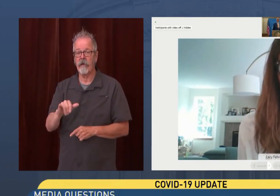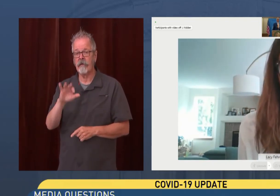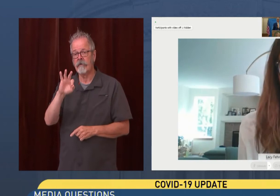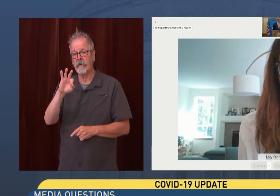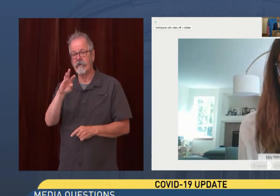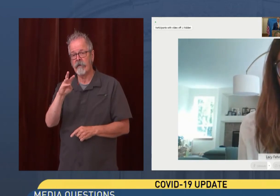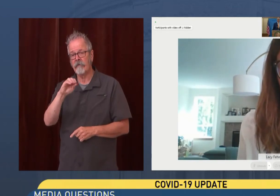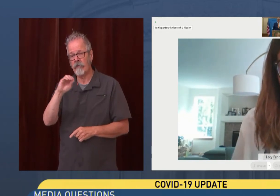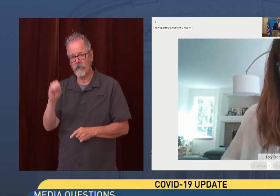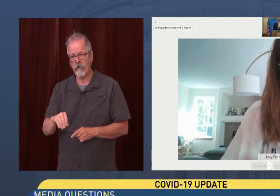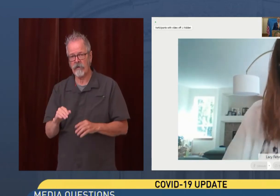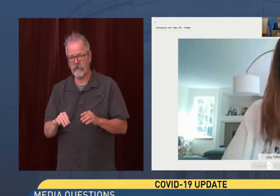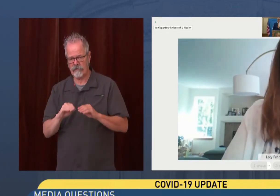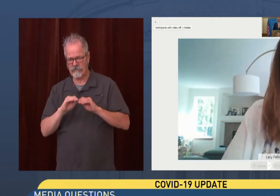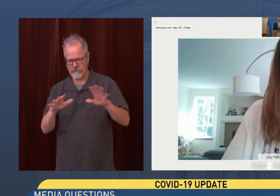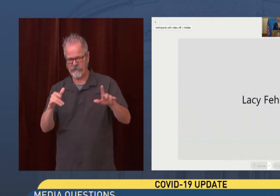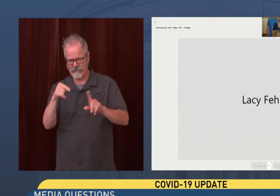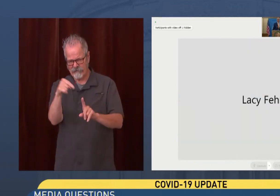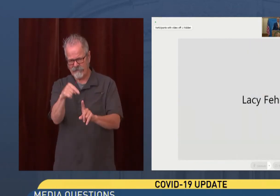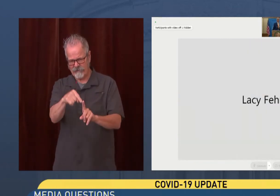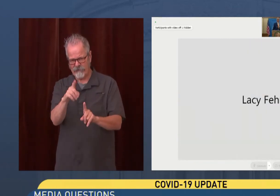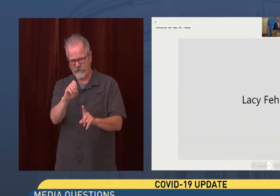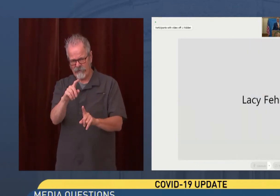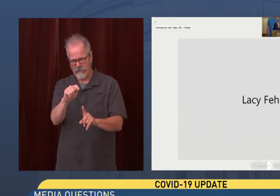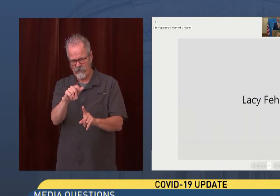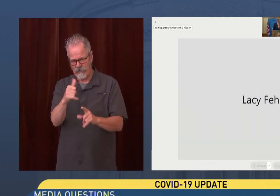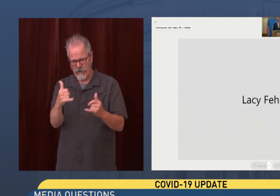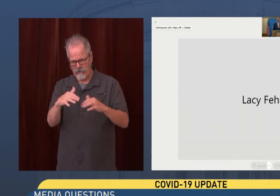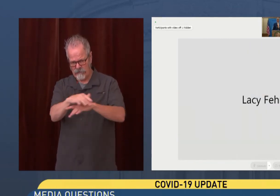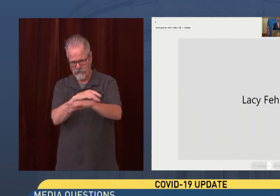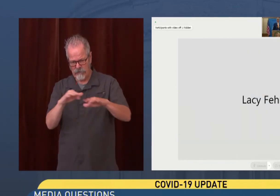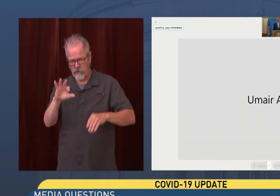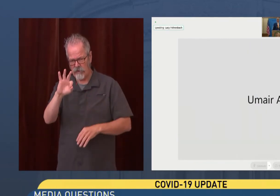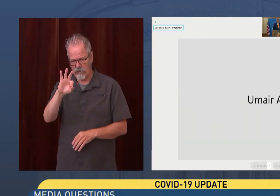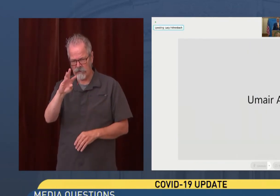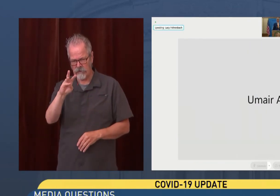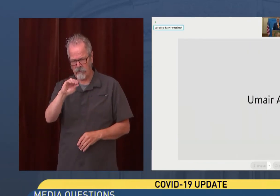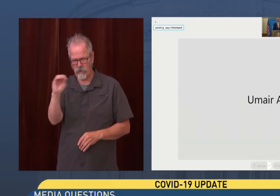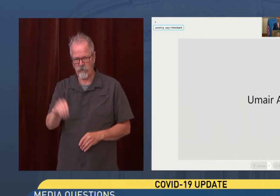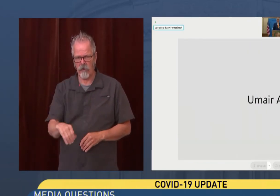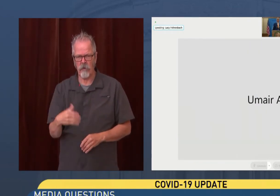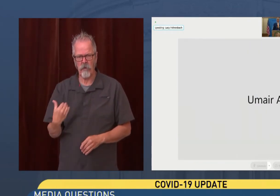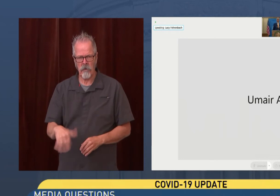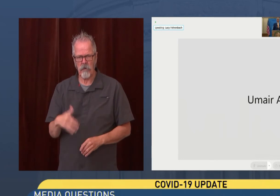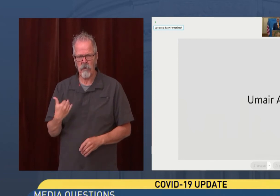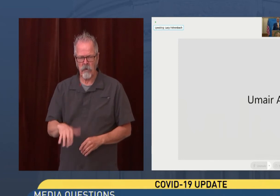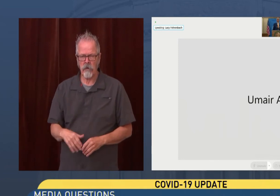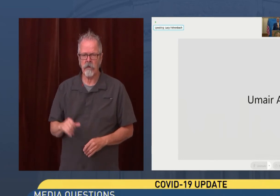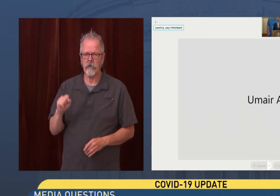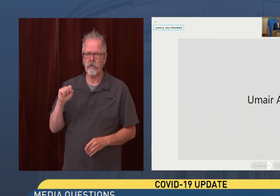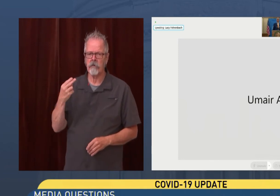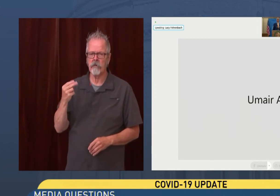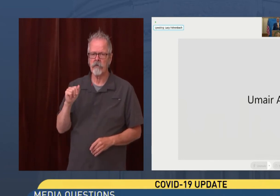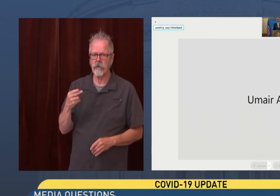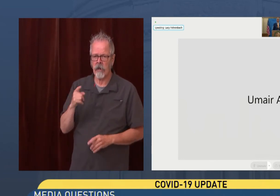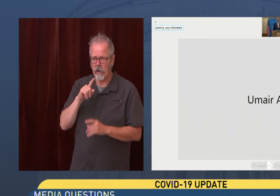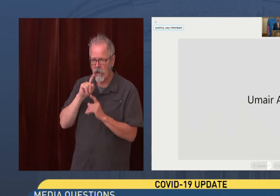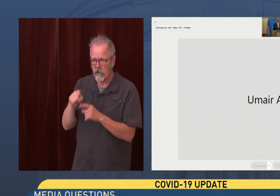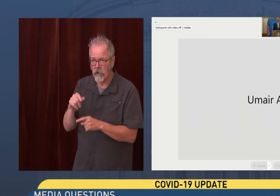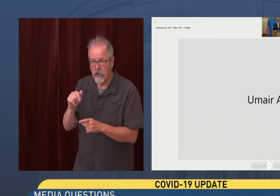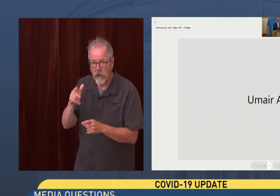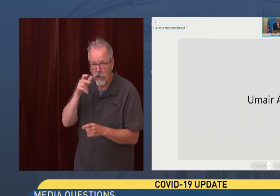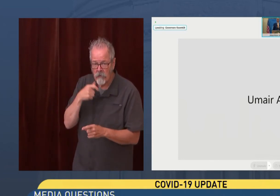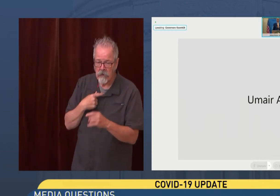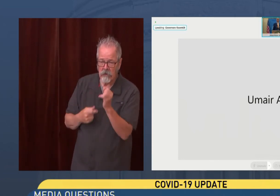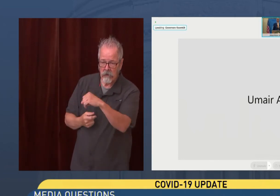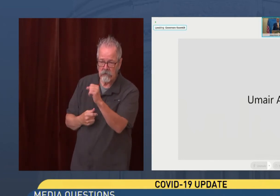over the past month or so. Yeah. governor, if I can just, uh, Mayor Shah, I don't know if you can hear me. Okay. Yes,